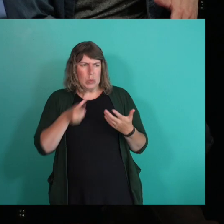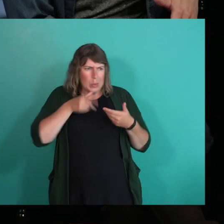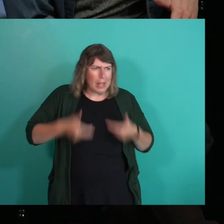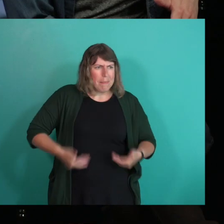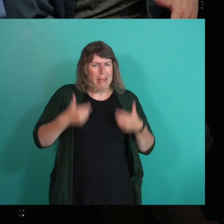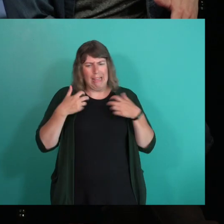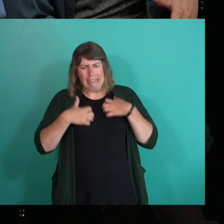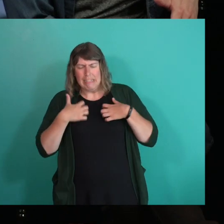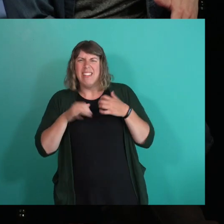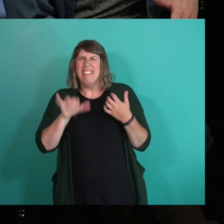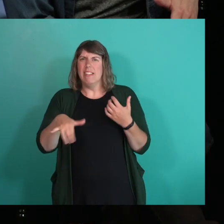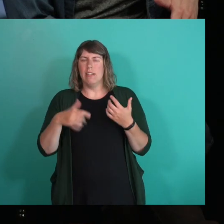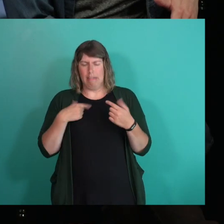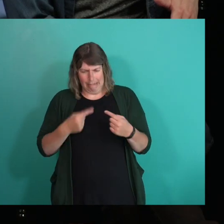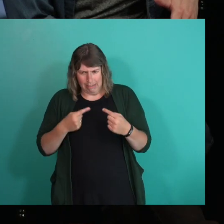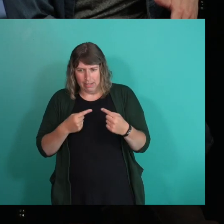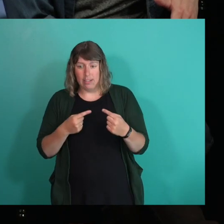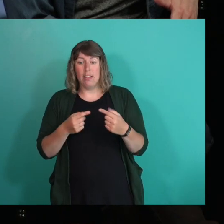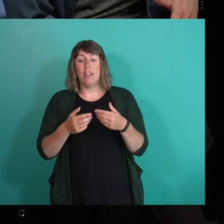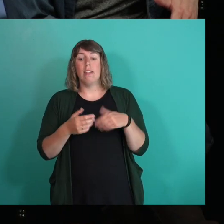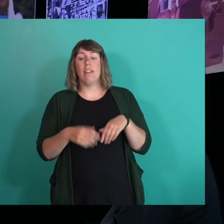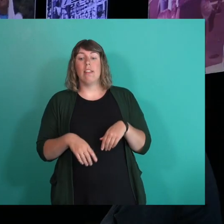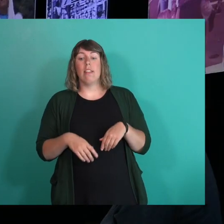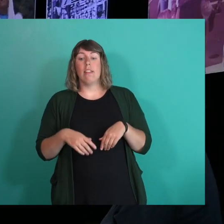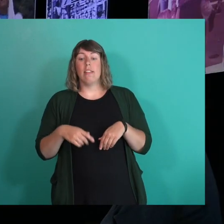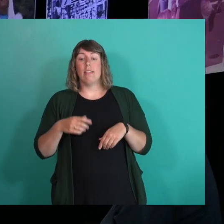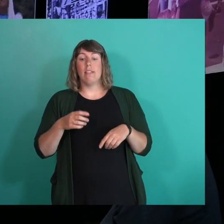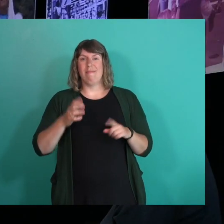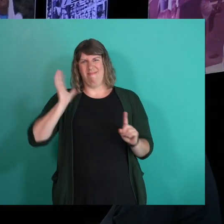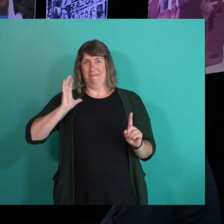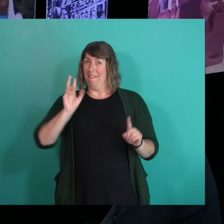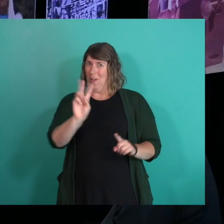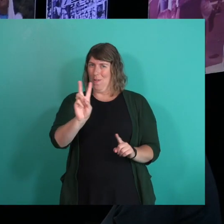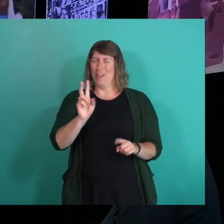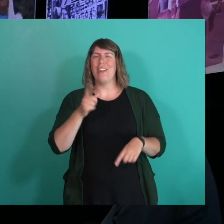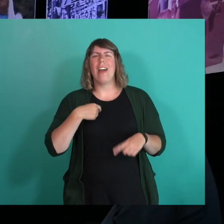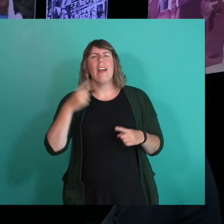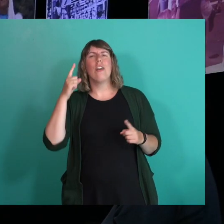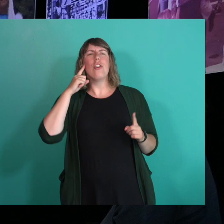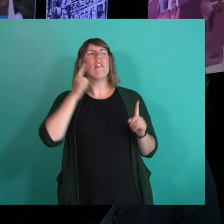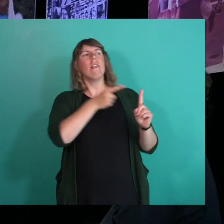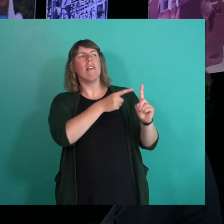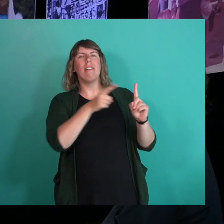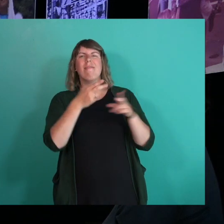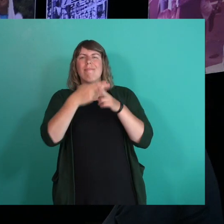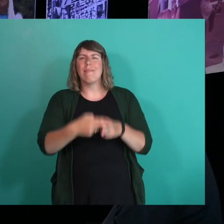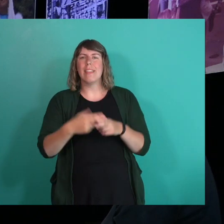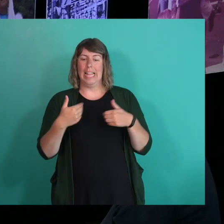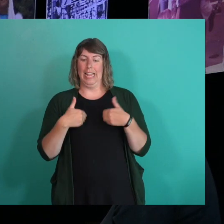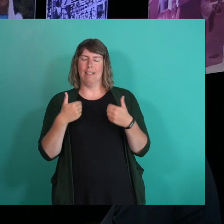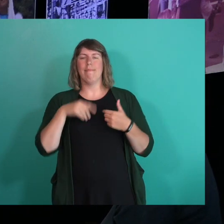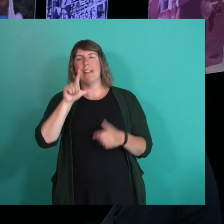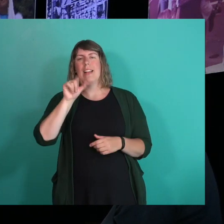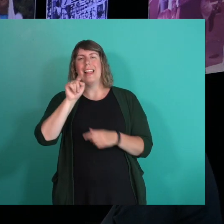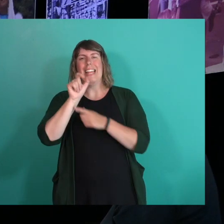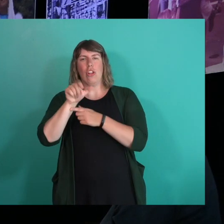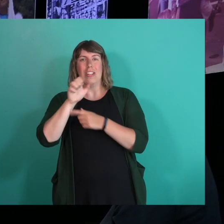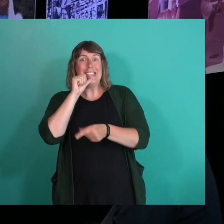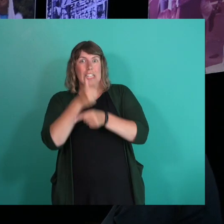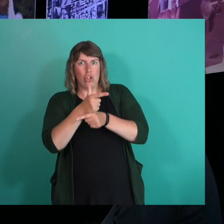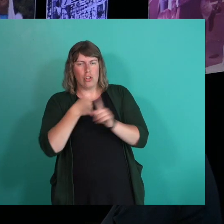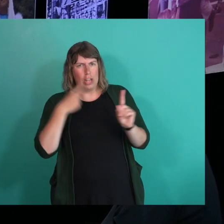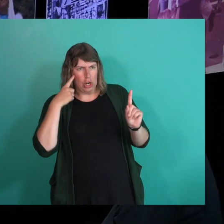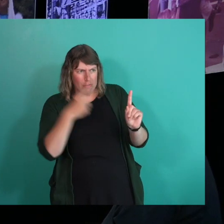remember, I remember one of my early days in Vancouver was I had heard about Little Sisters and I thought, oh, I think maybe,